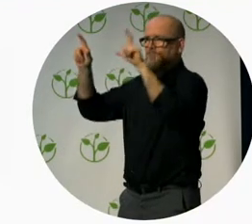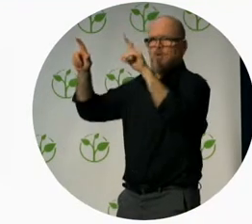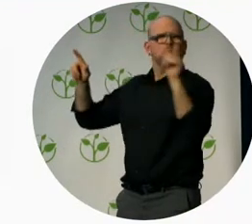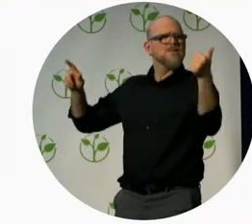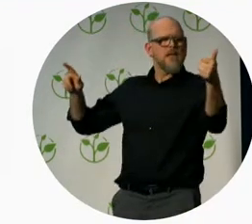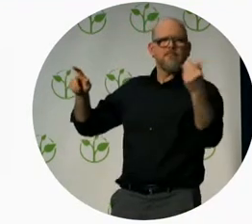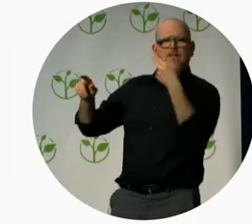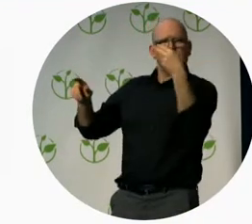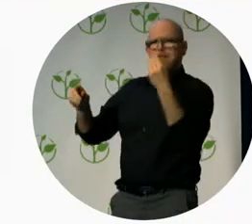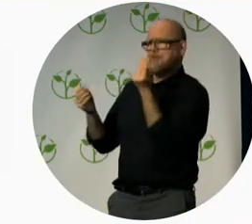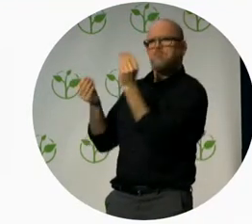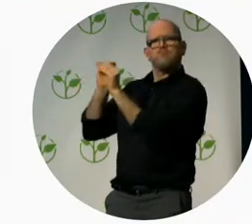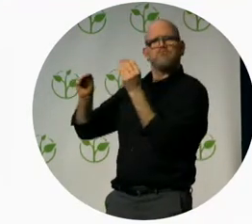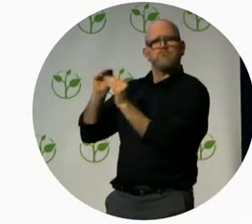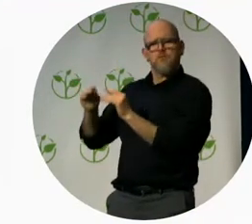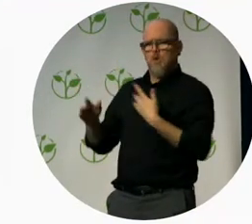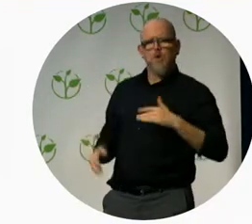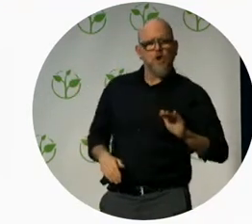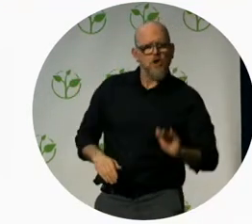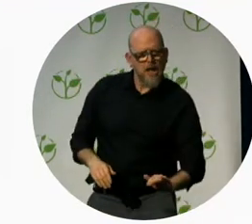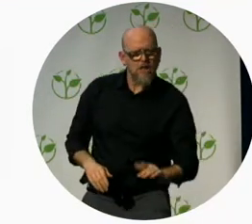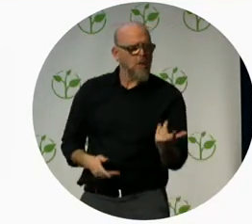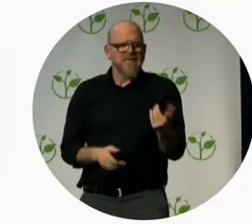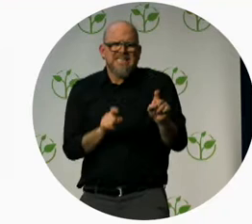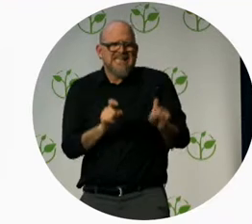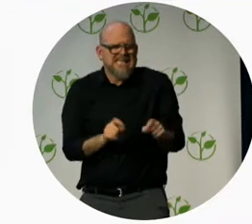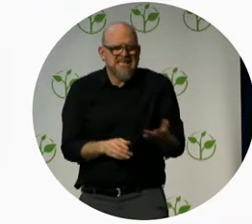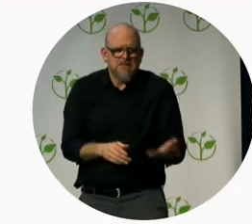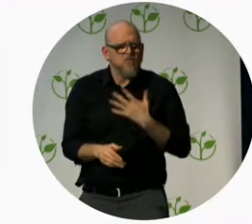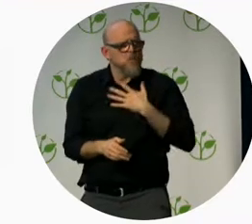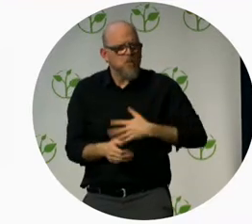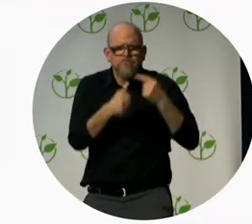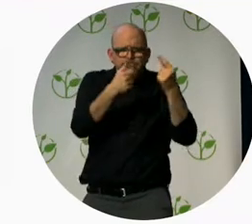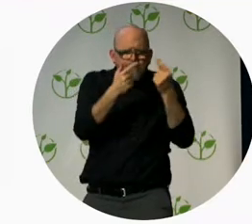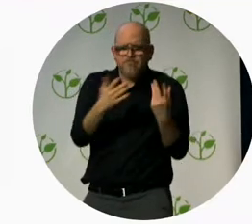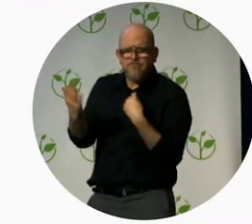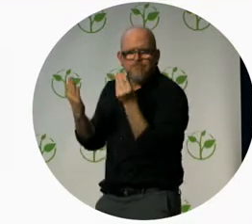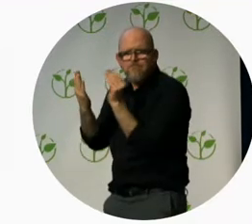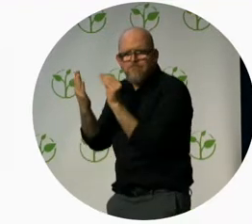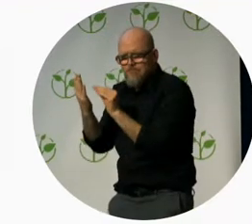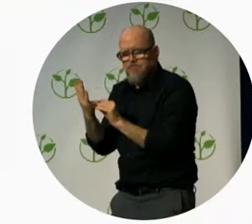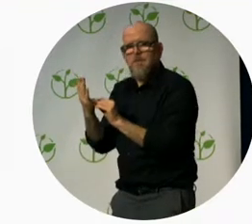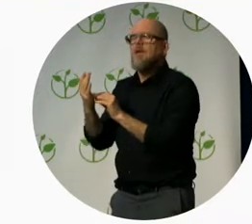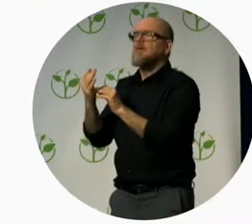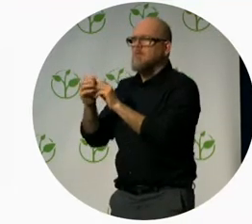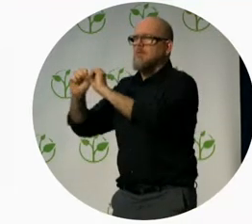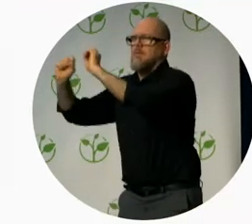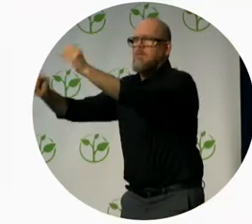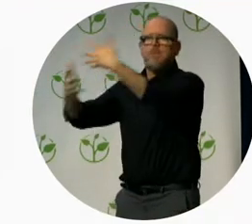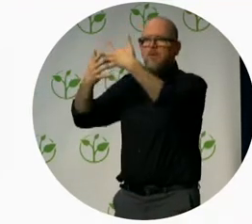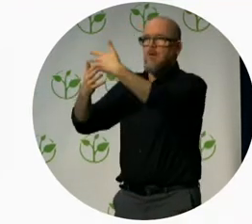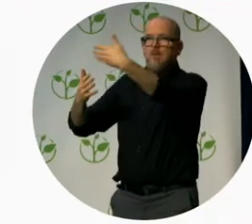website called making sense of baby this website allowed parents to see how their baby